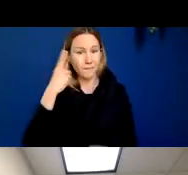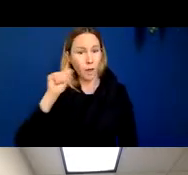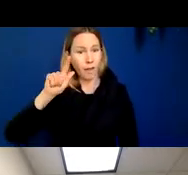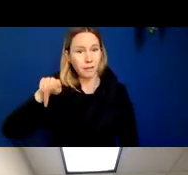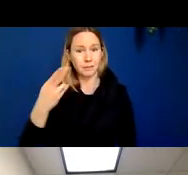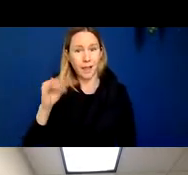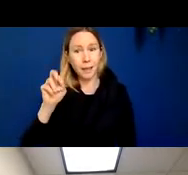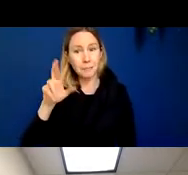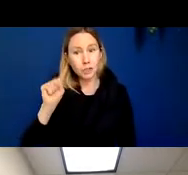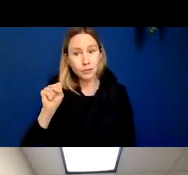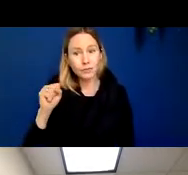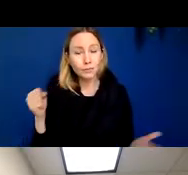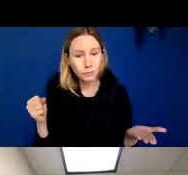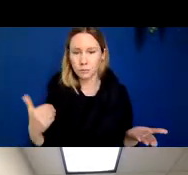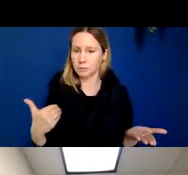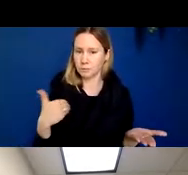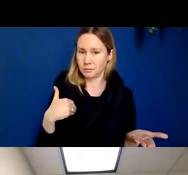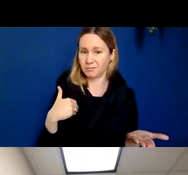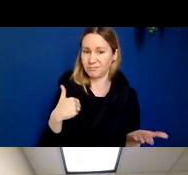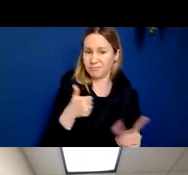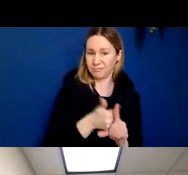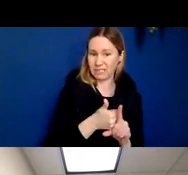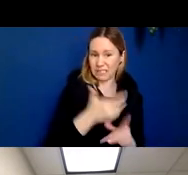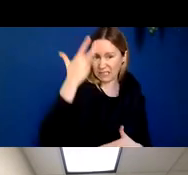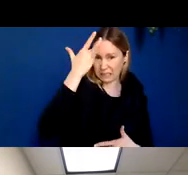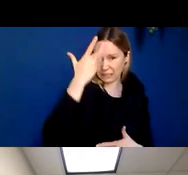disease, then you have Alzheimer's disease as a disease itself,